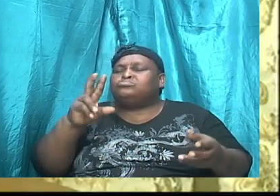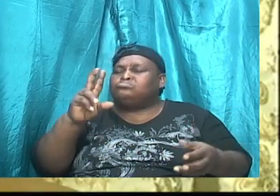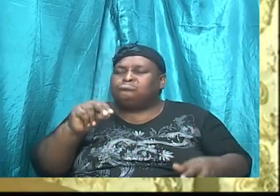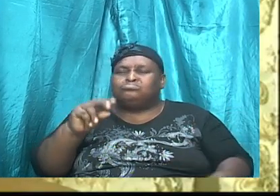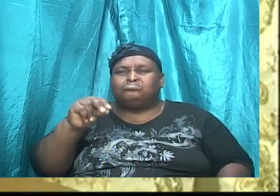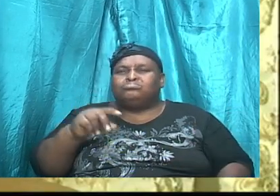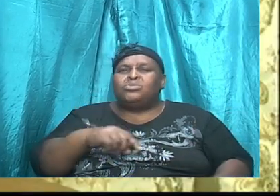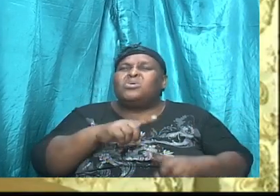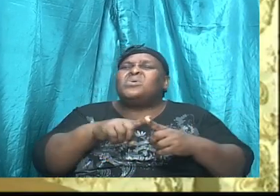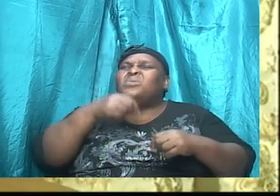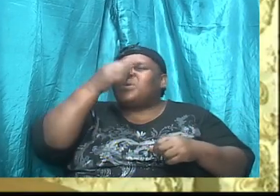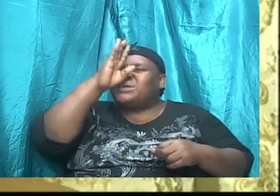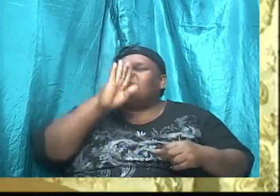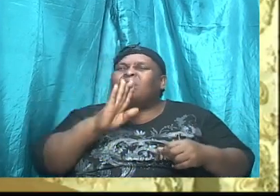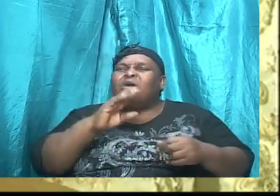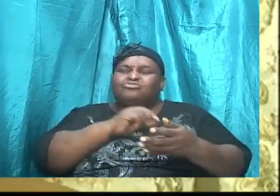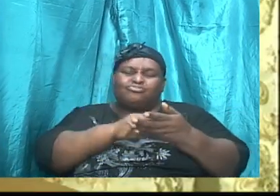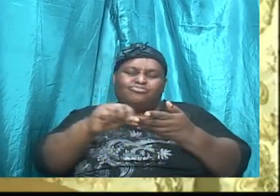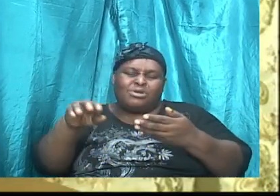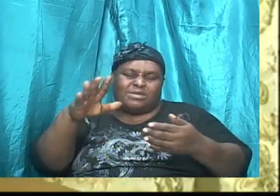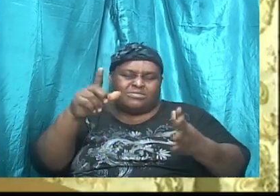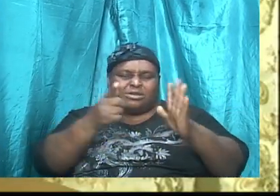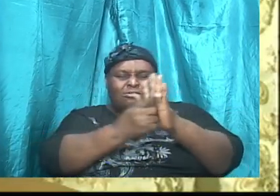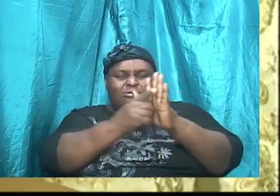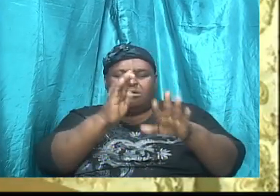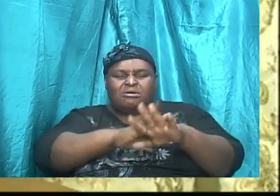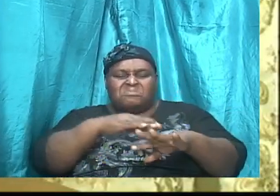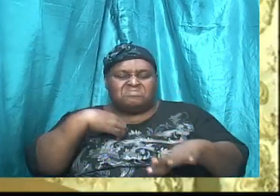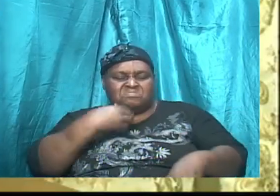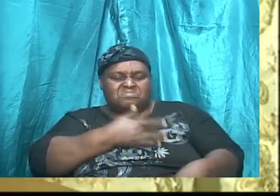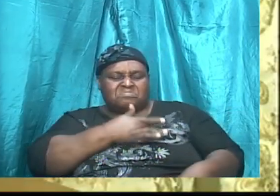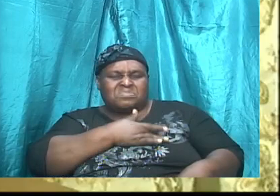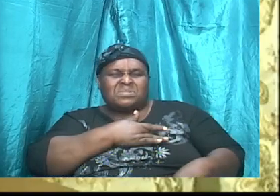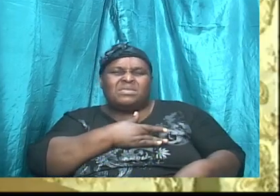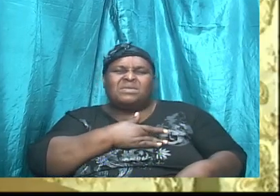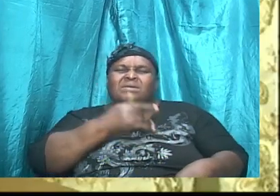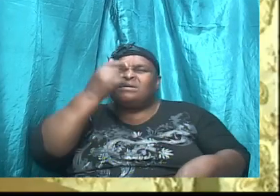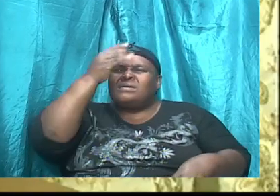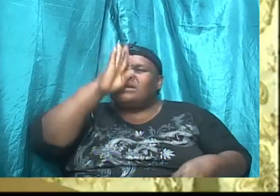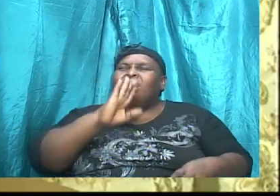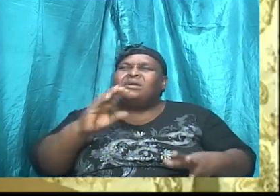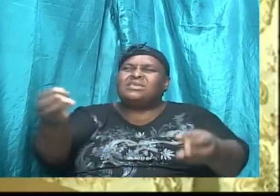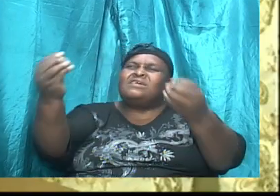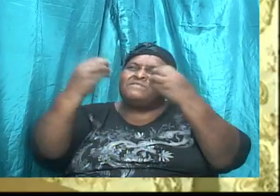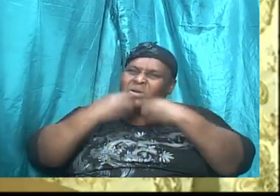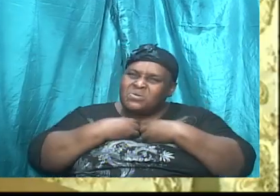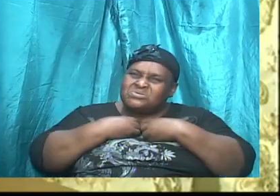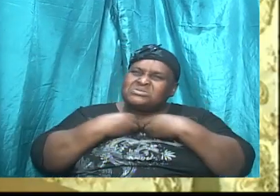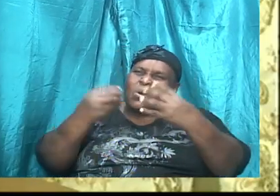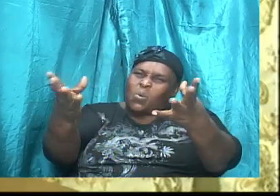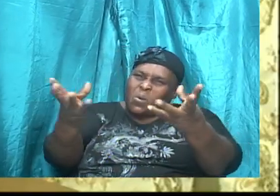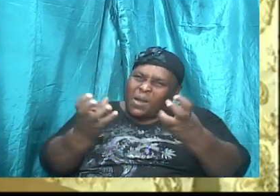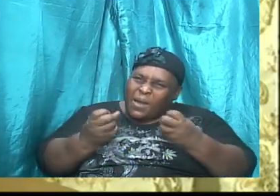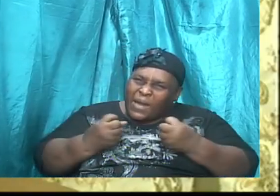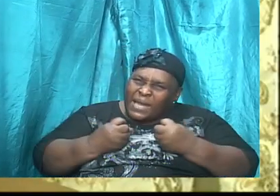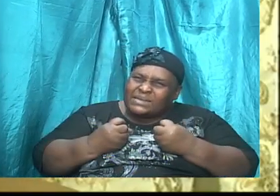When he writes the law upon our heart, he gives us a desire to do the thing, so we want to love our brother, we want to do the